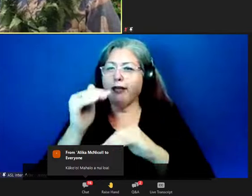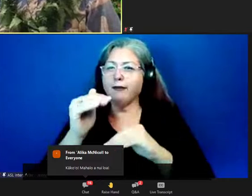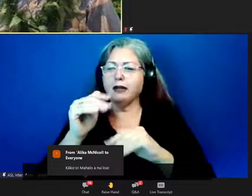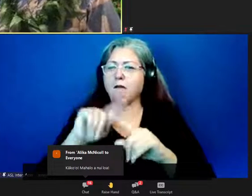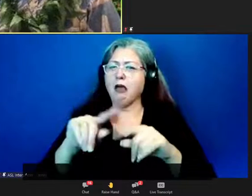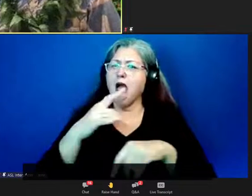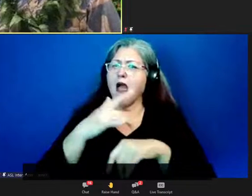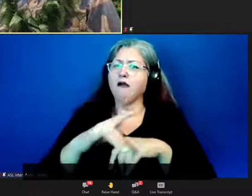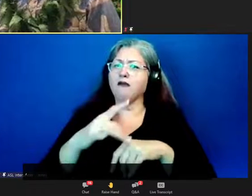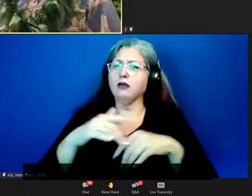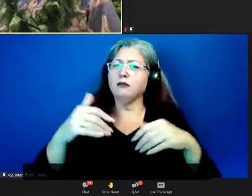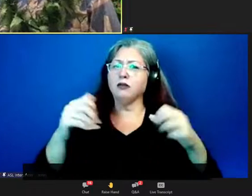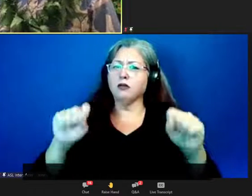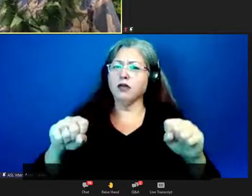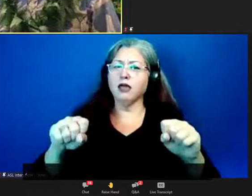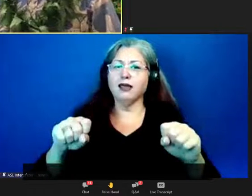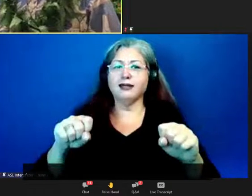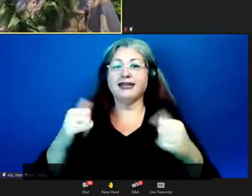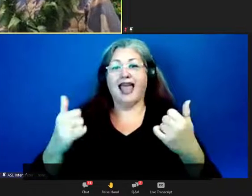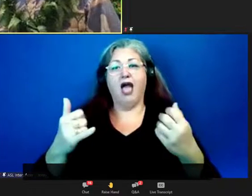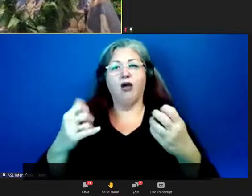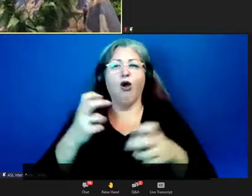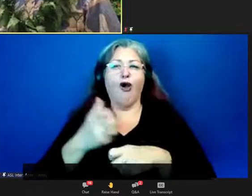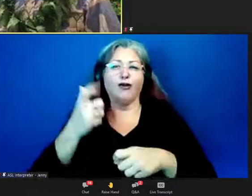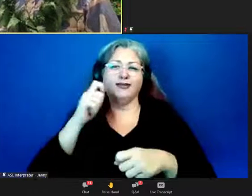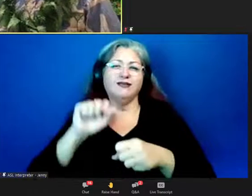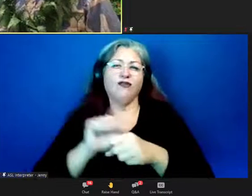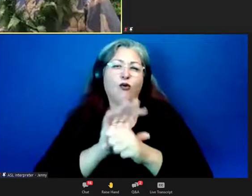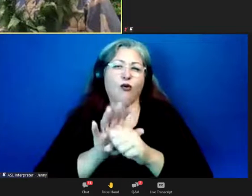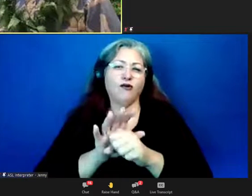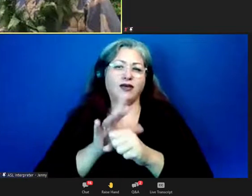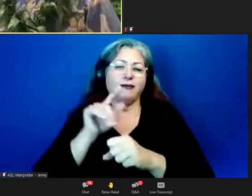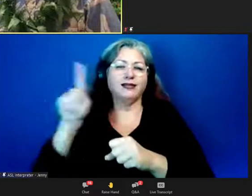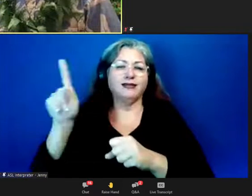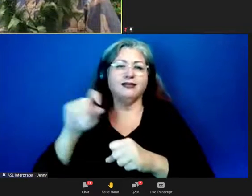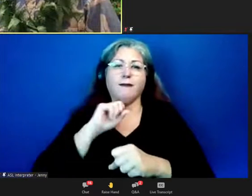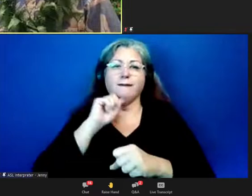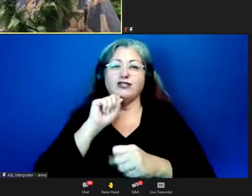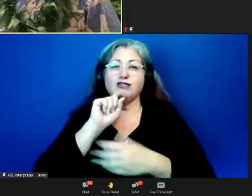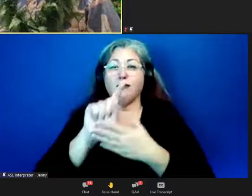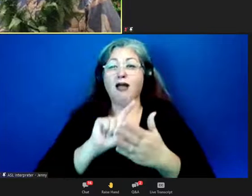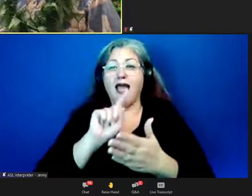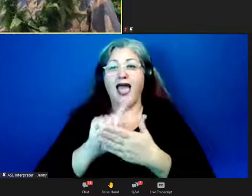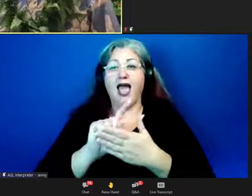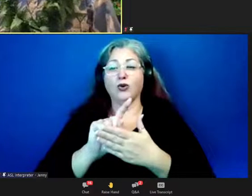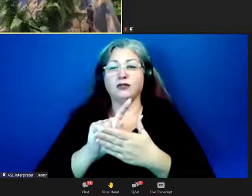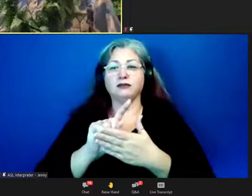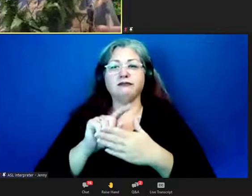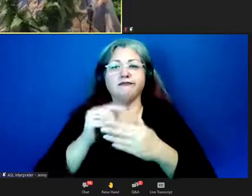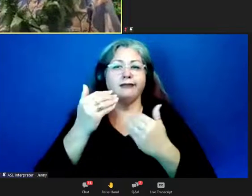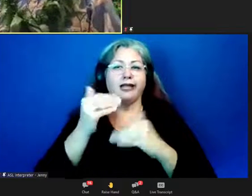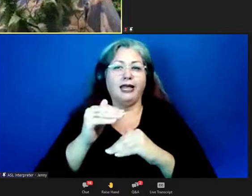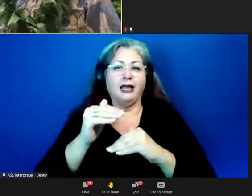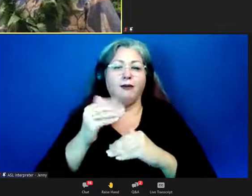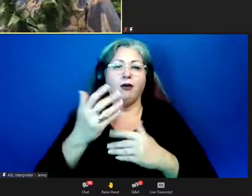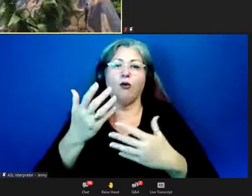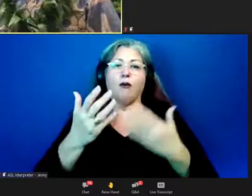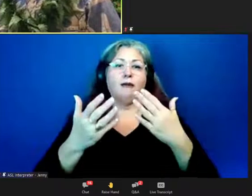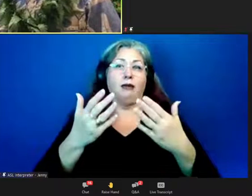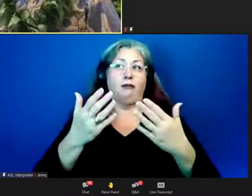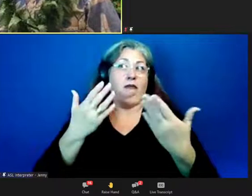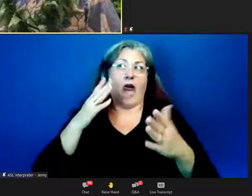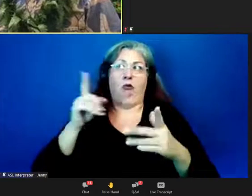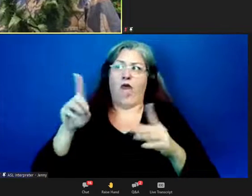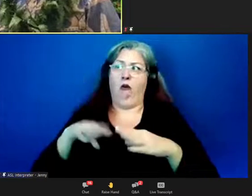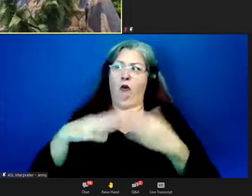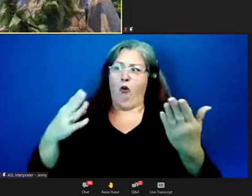available. It's harder now with the COVID because the Bishop Museum hours are very restricted, or probably they're, I don't know if